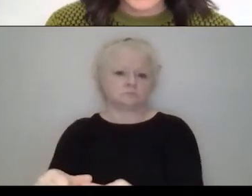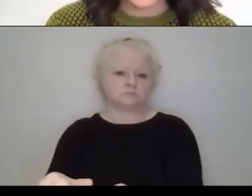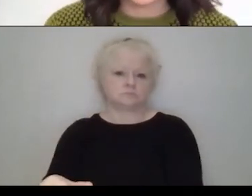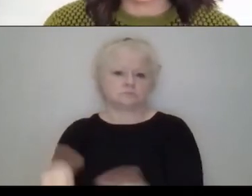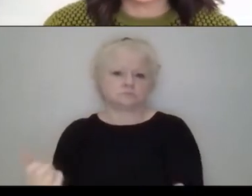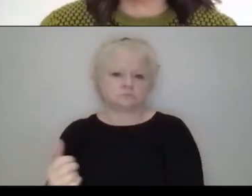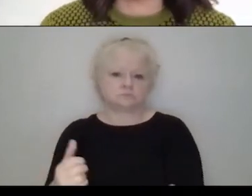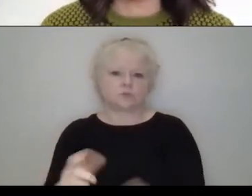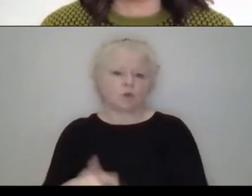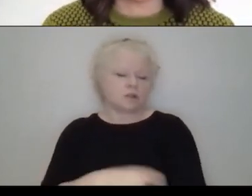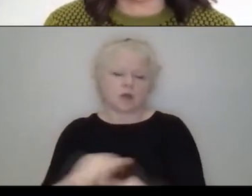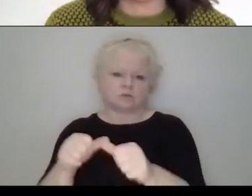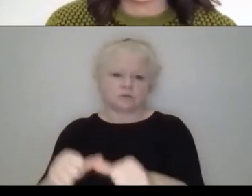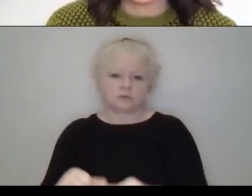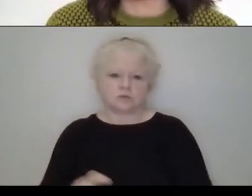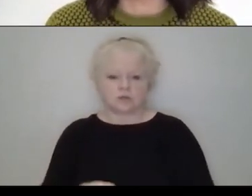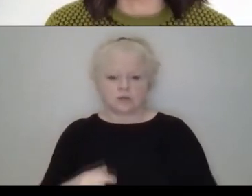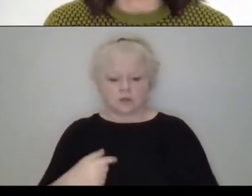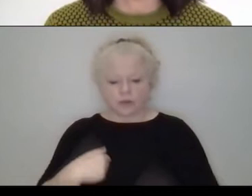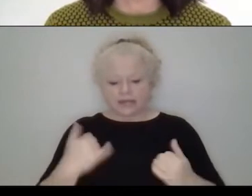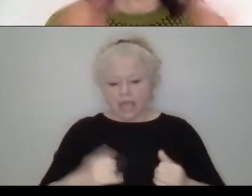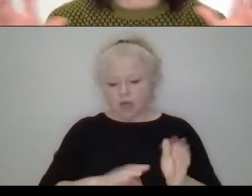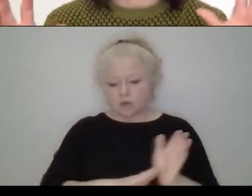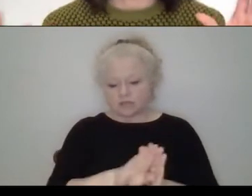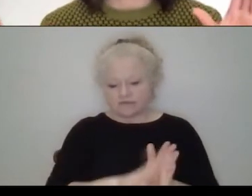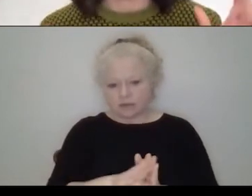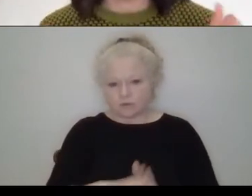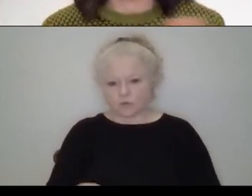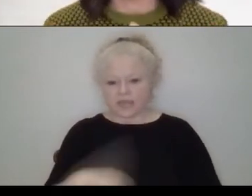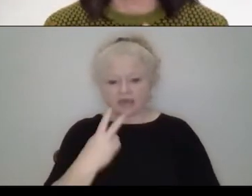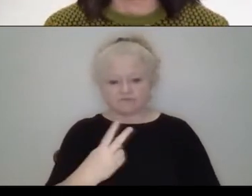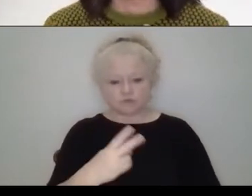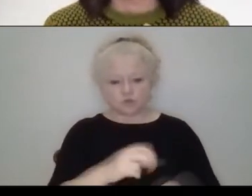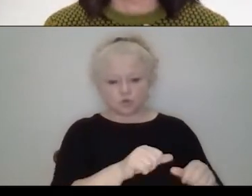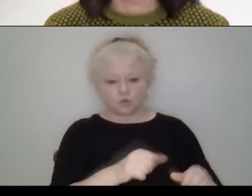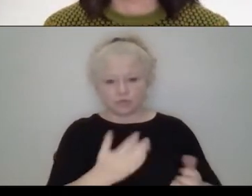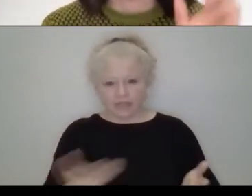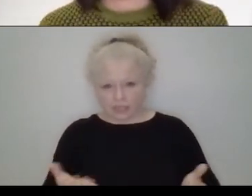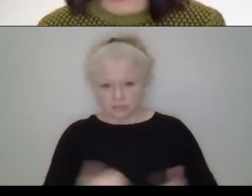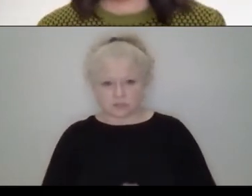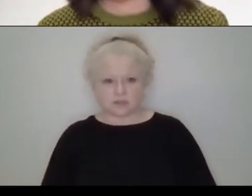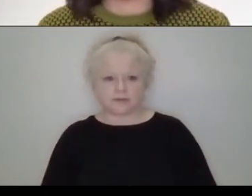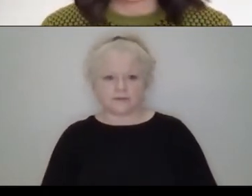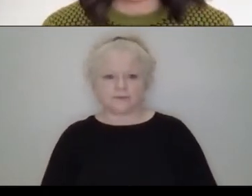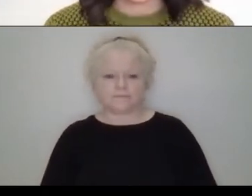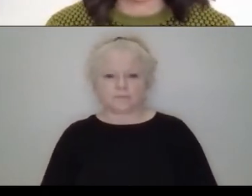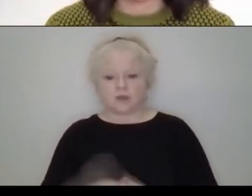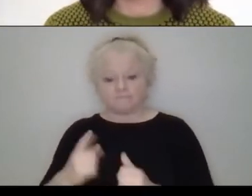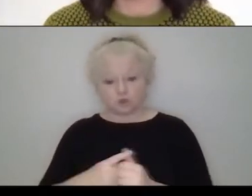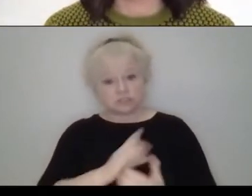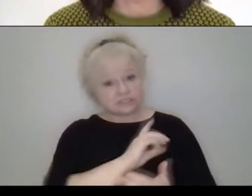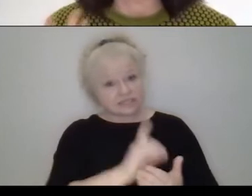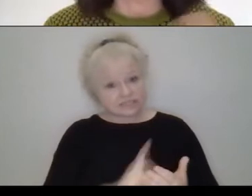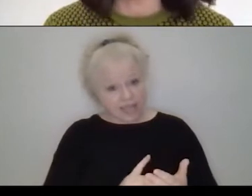area of product development, I think that BITU is created by two areas, like a strategy design, which is